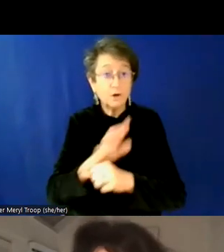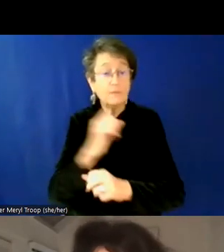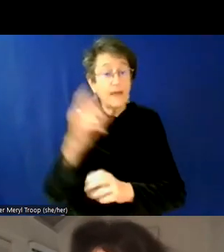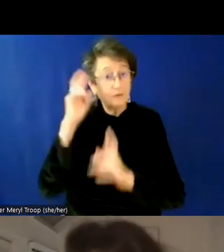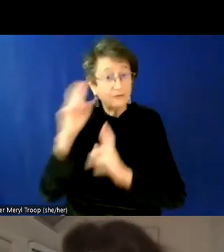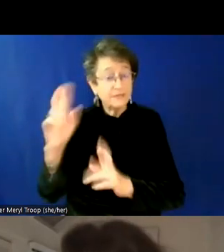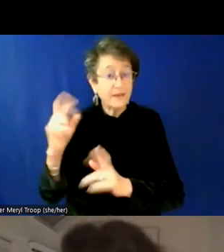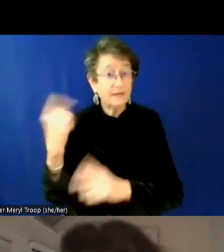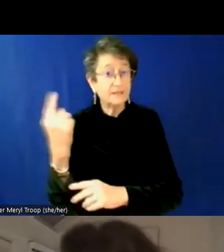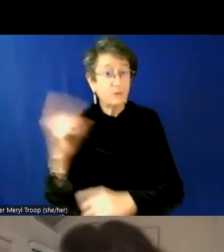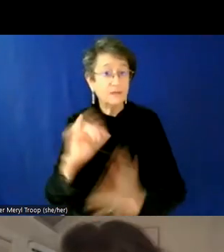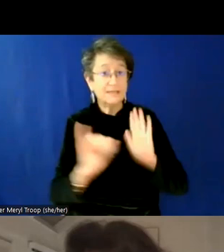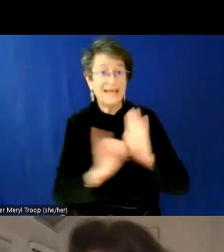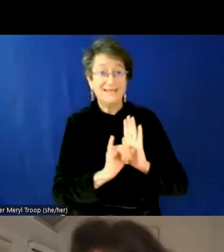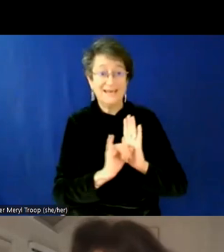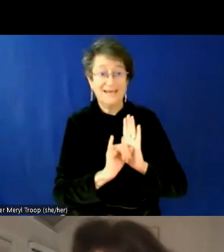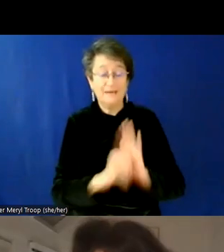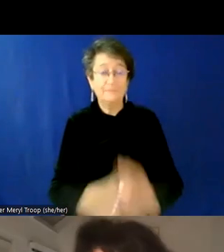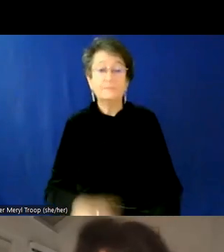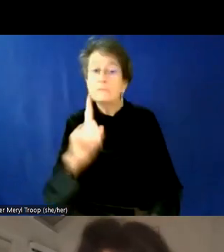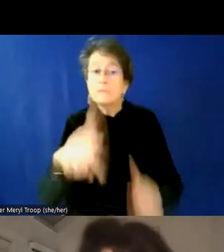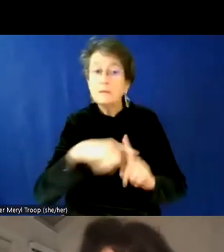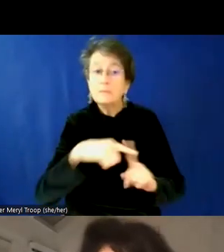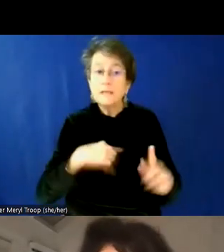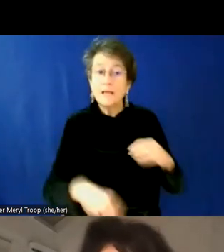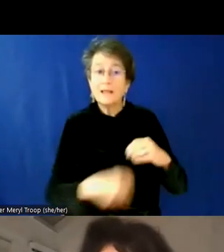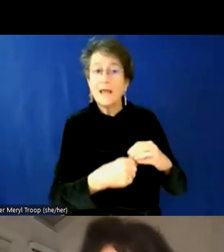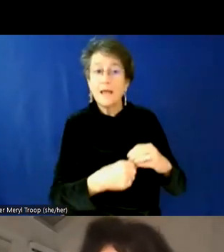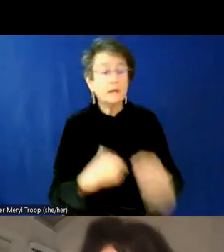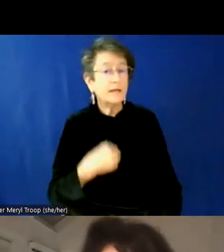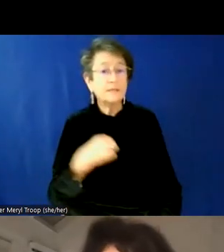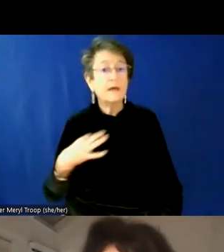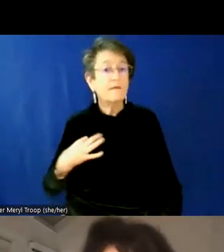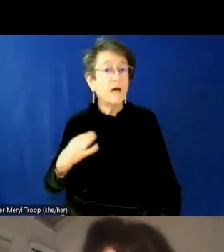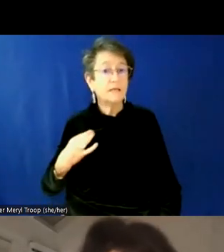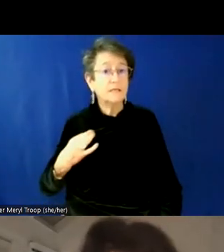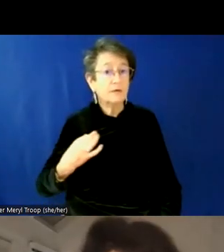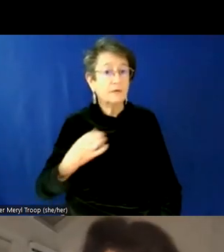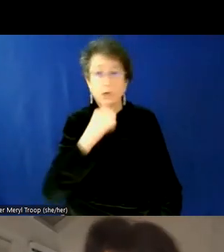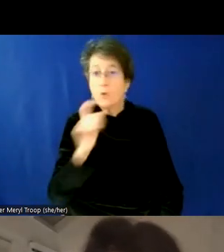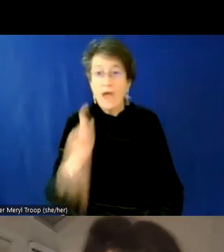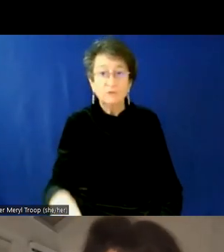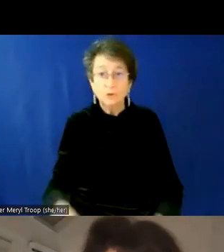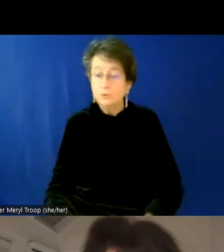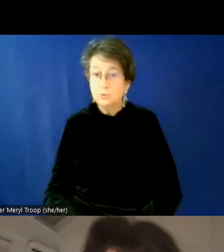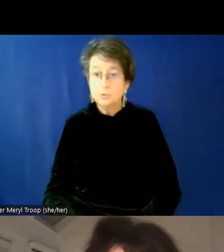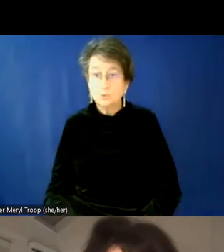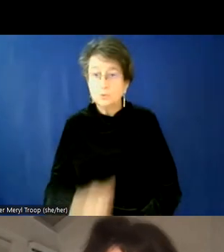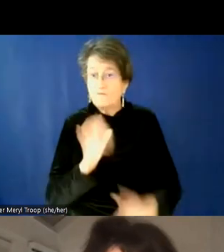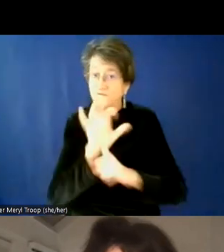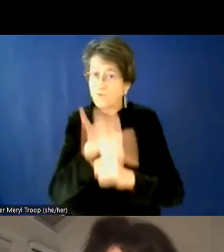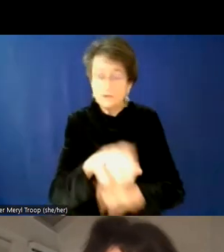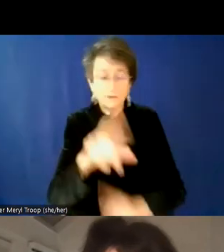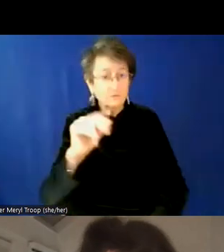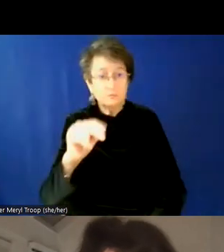Um, I'll also add that this is voluntary. We are not, um, mandating that people put pronouns on